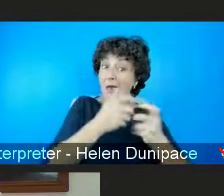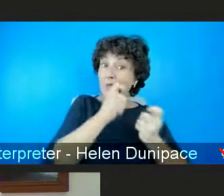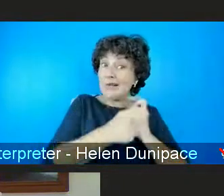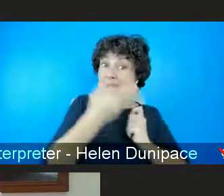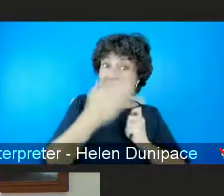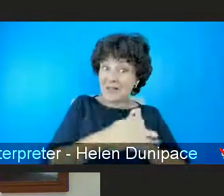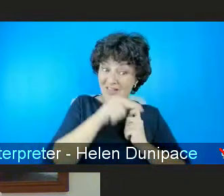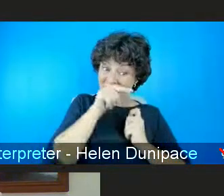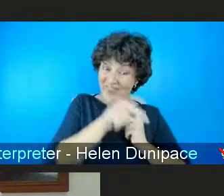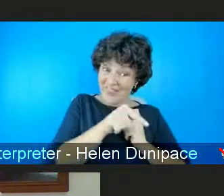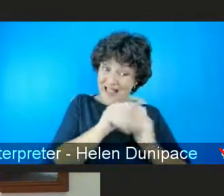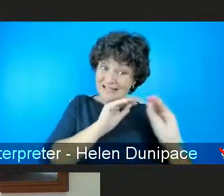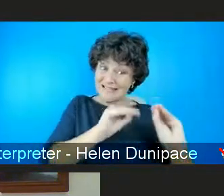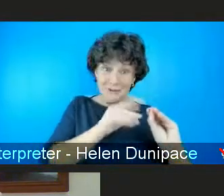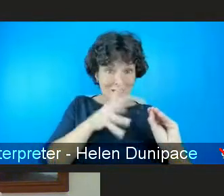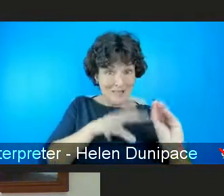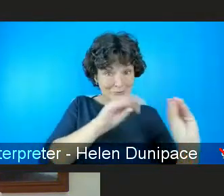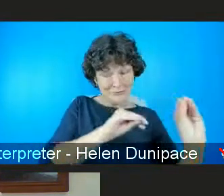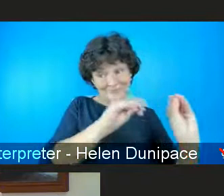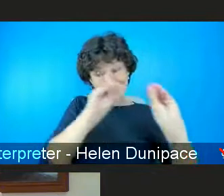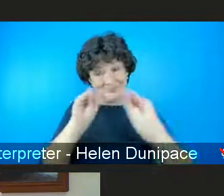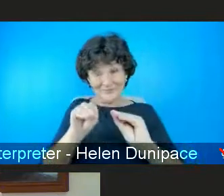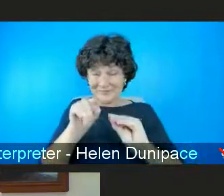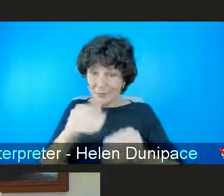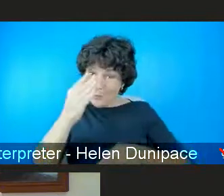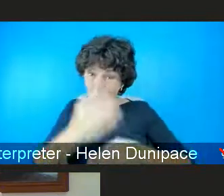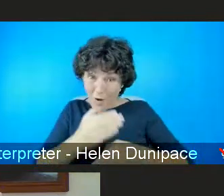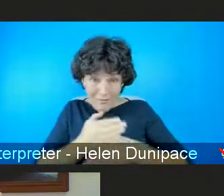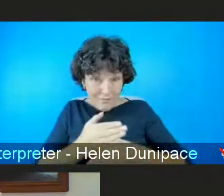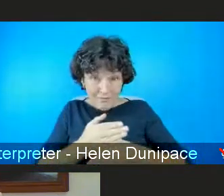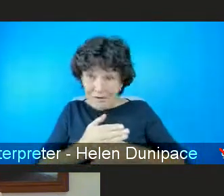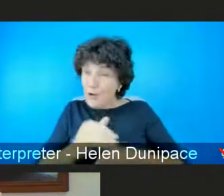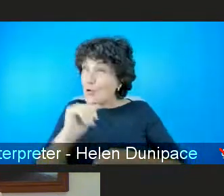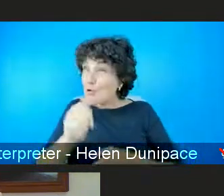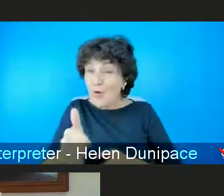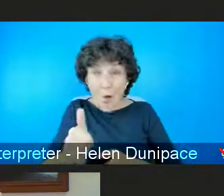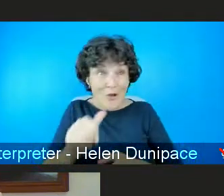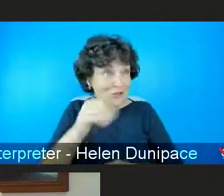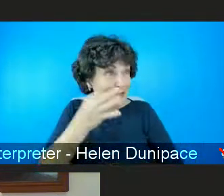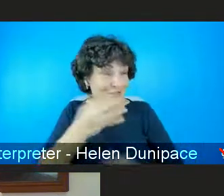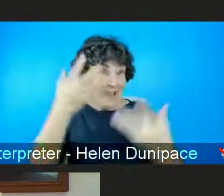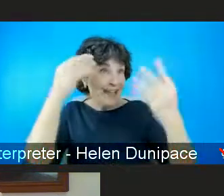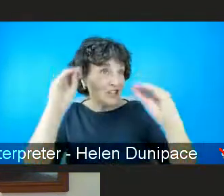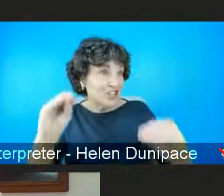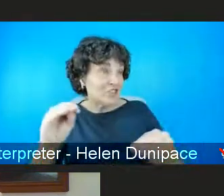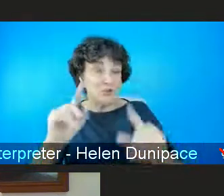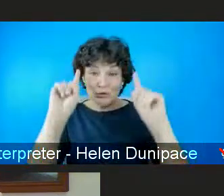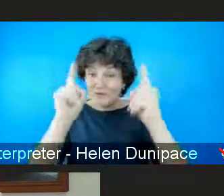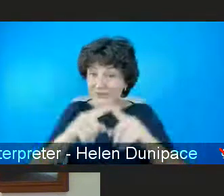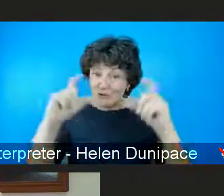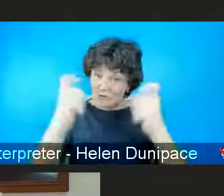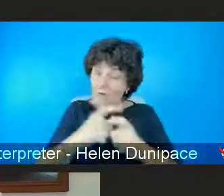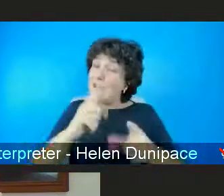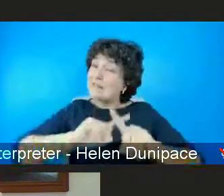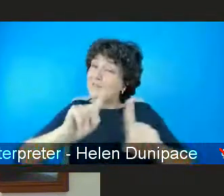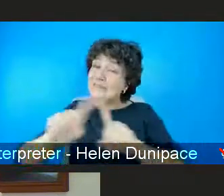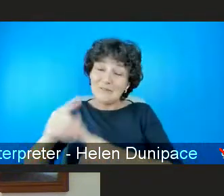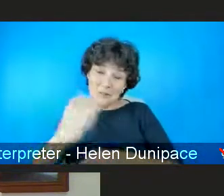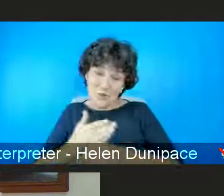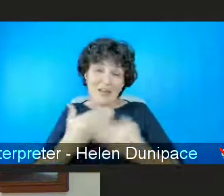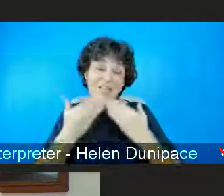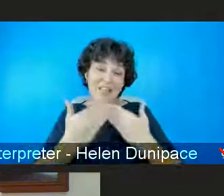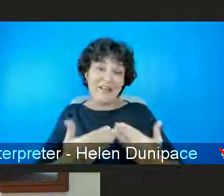and all kinds of workplaces not just education settings thank you thank you karen